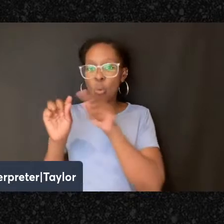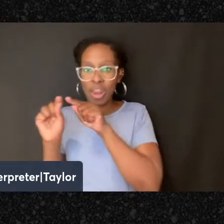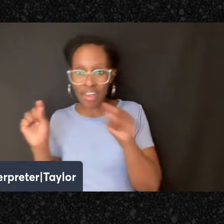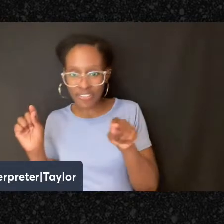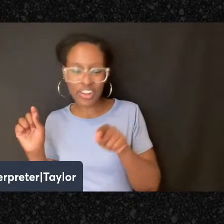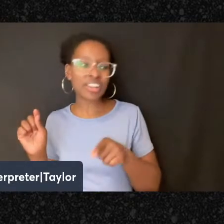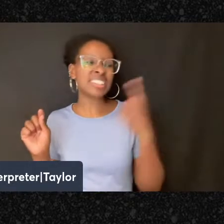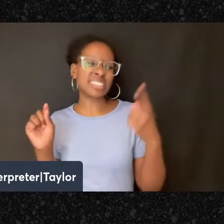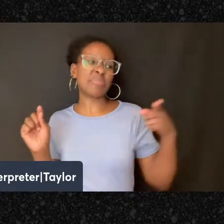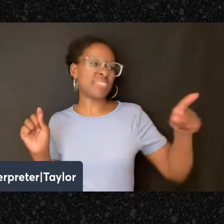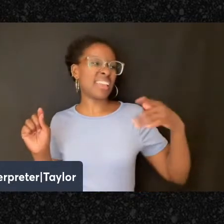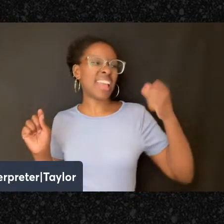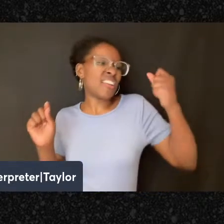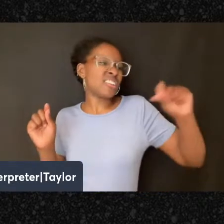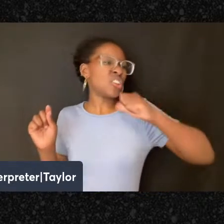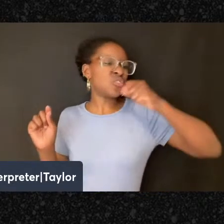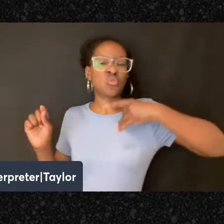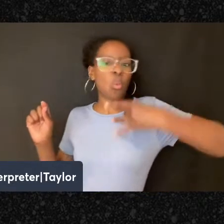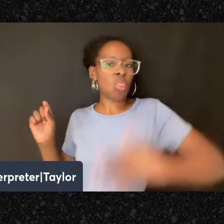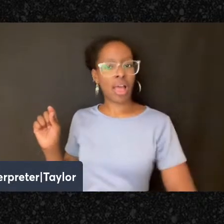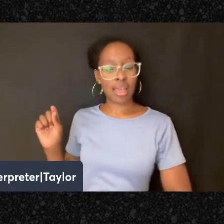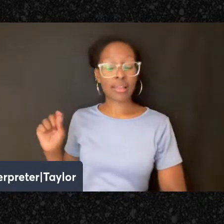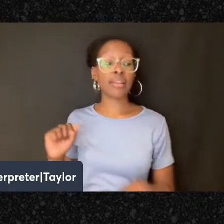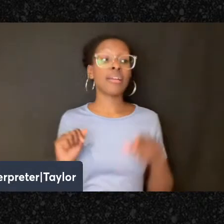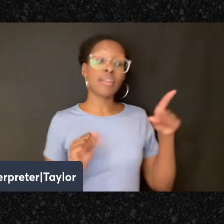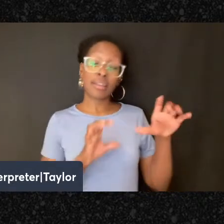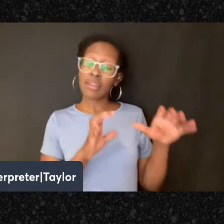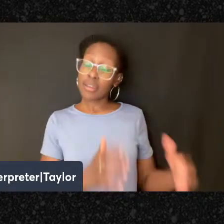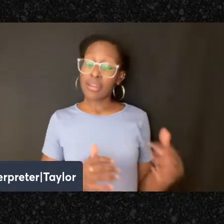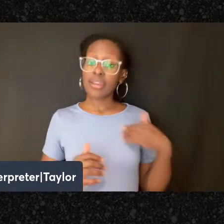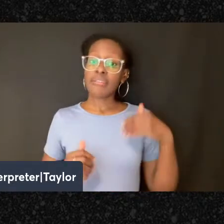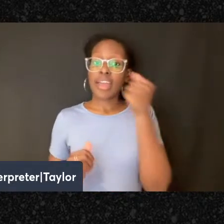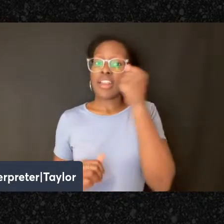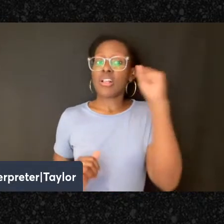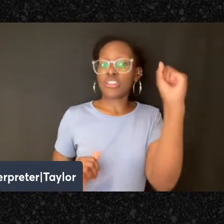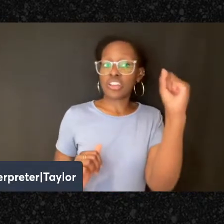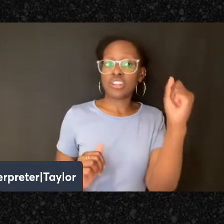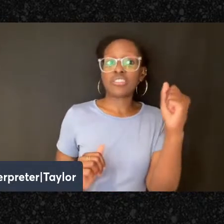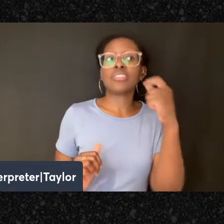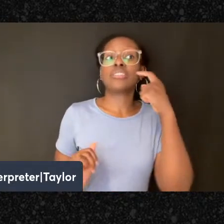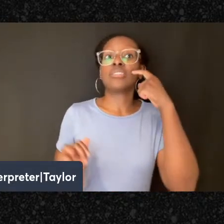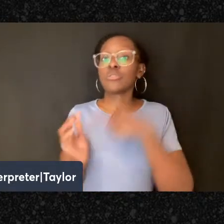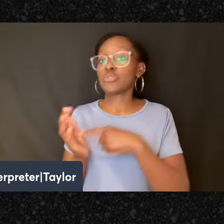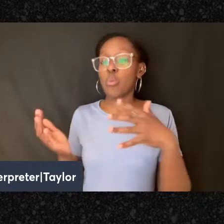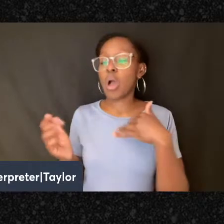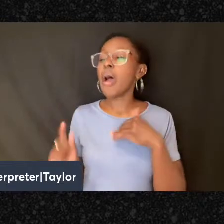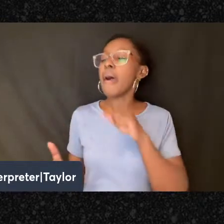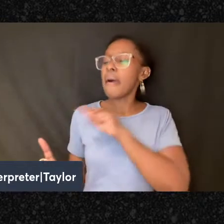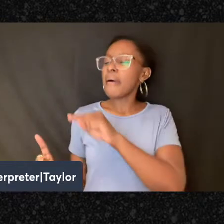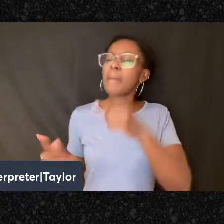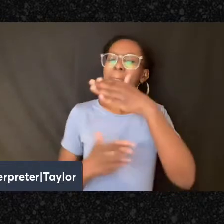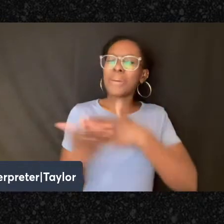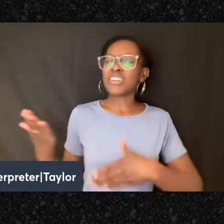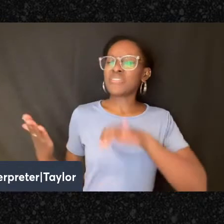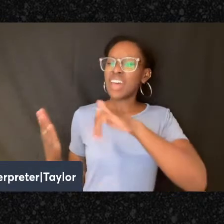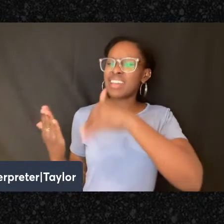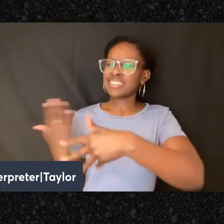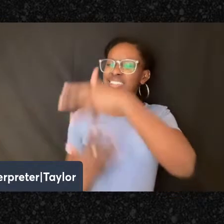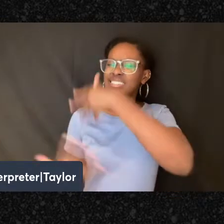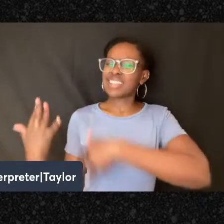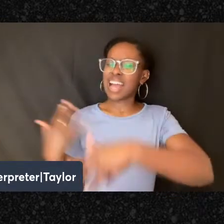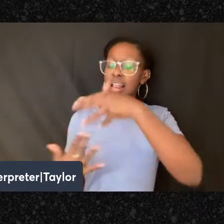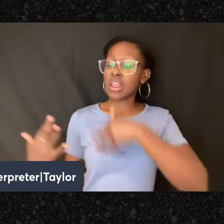the way that anarchists understood it was that they would highlight aspects of the society that they thought